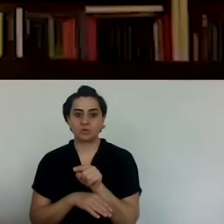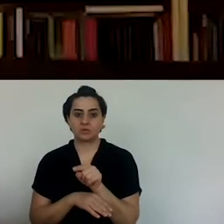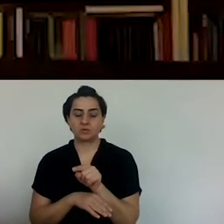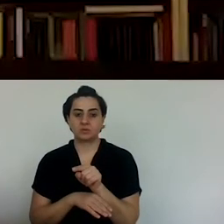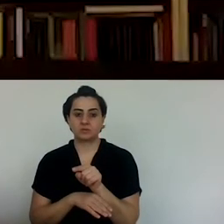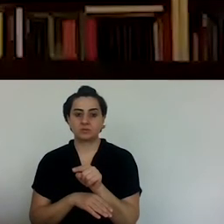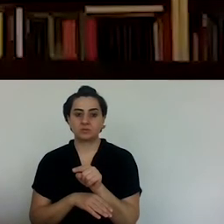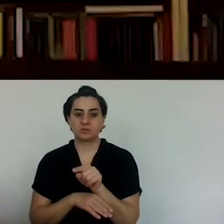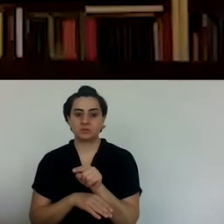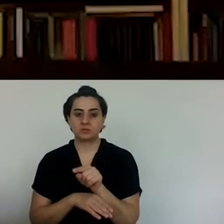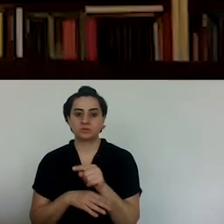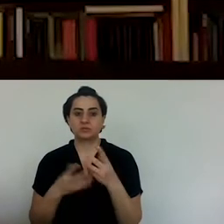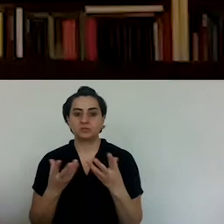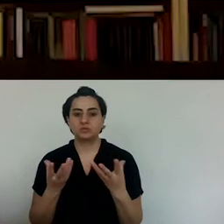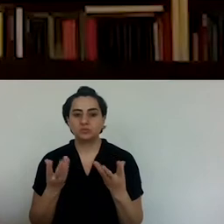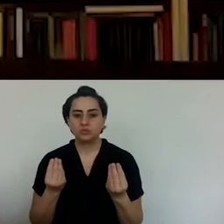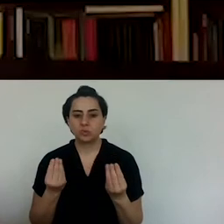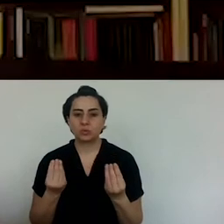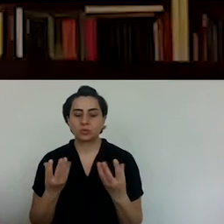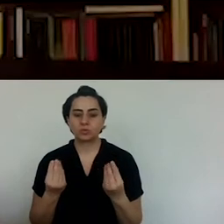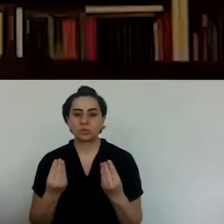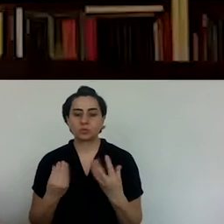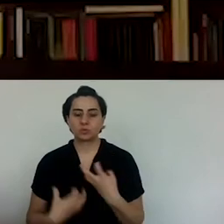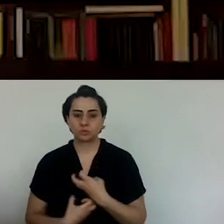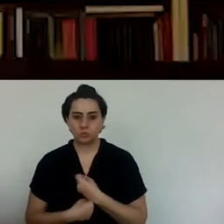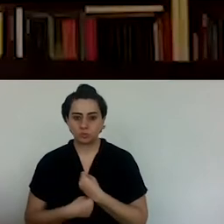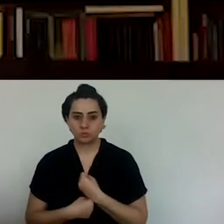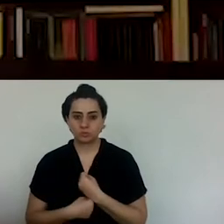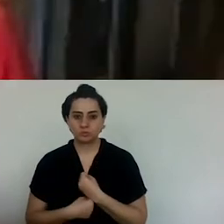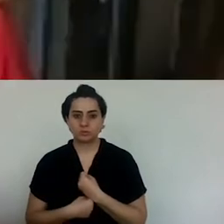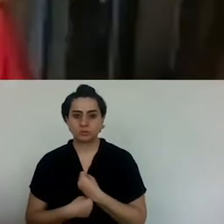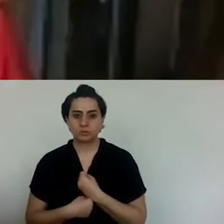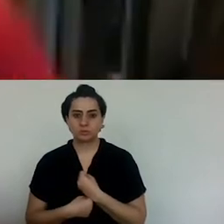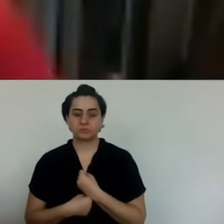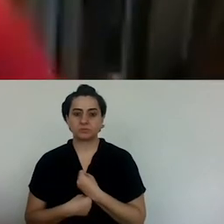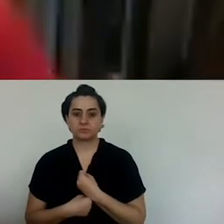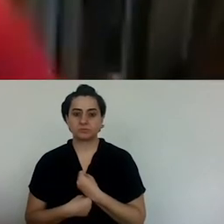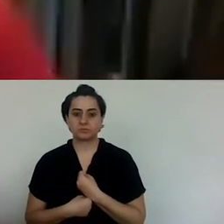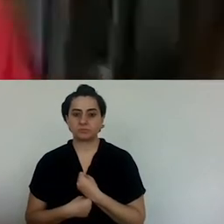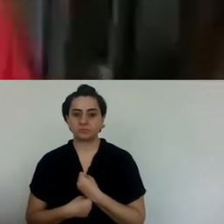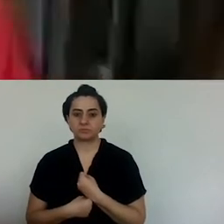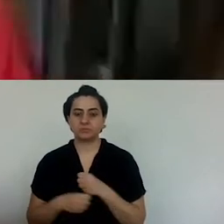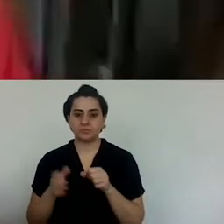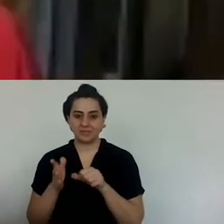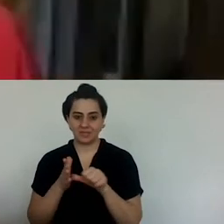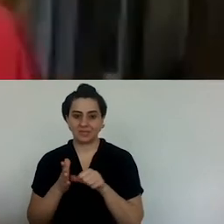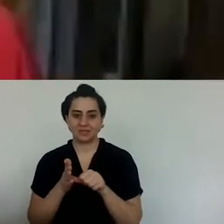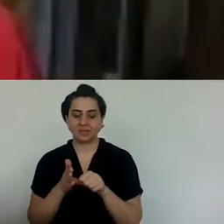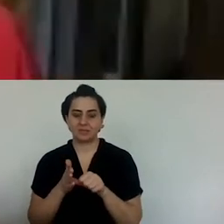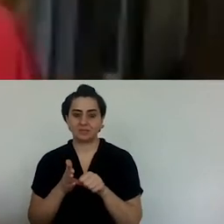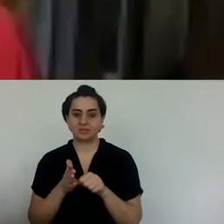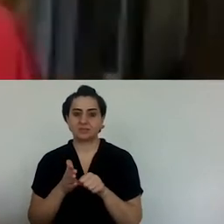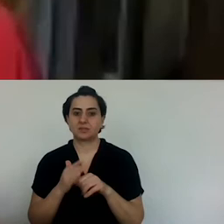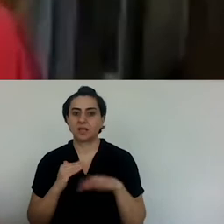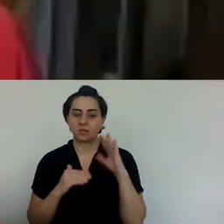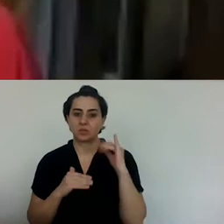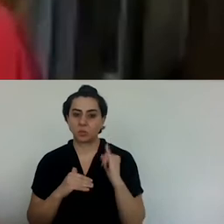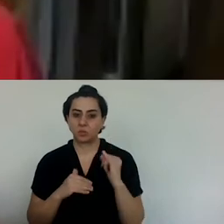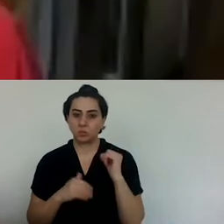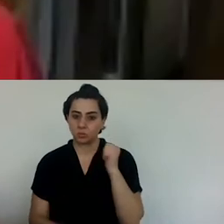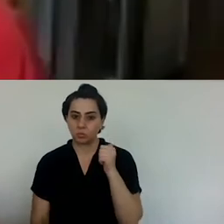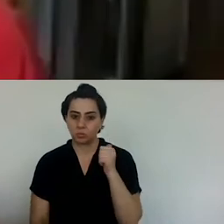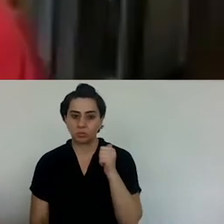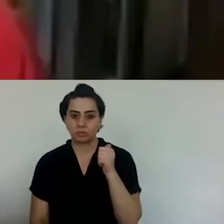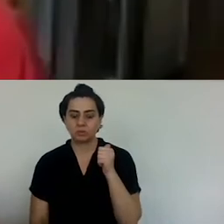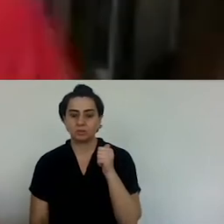as you know, the very painful